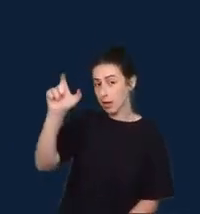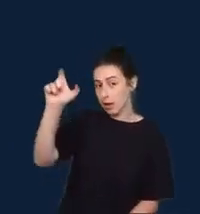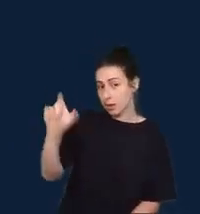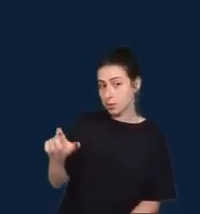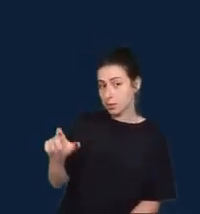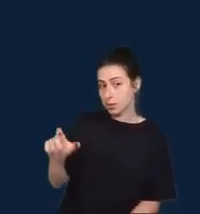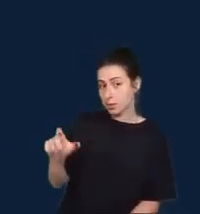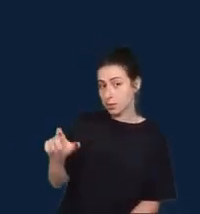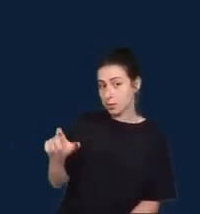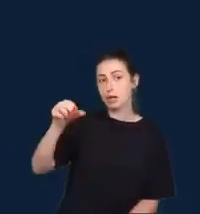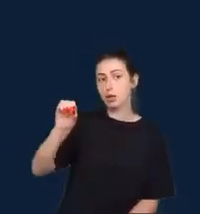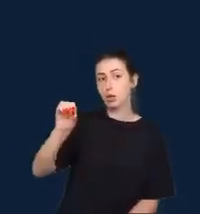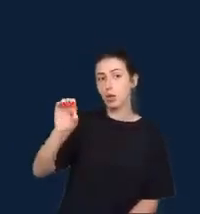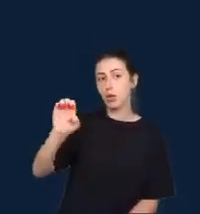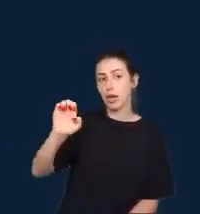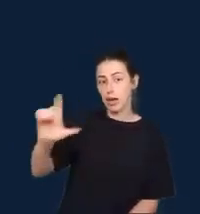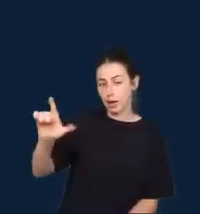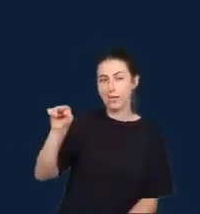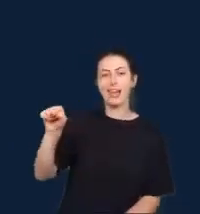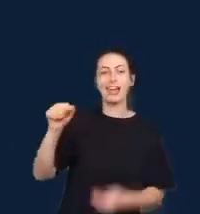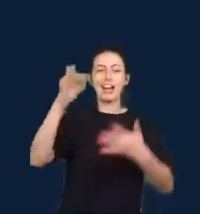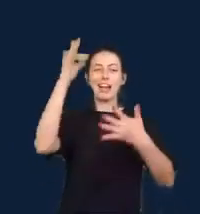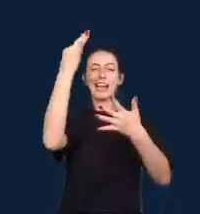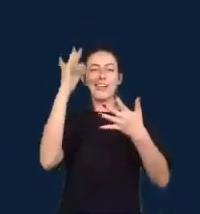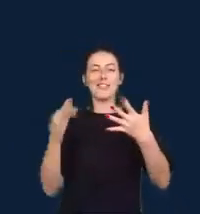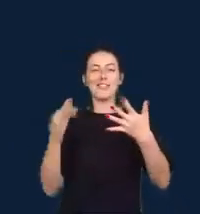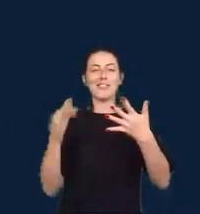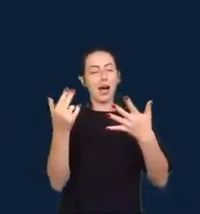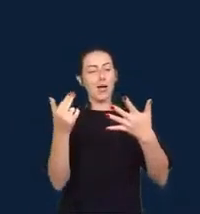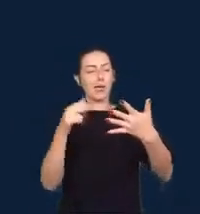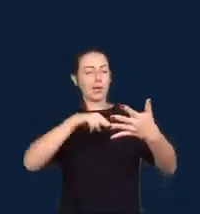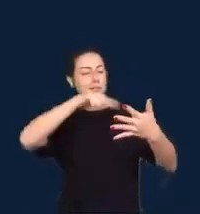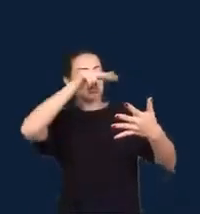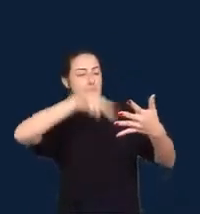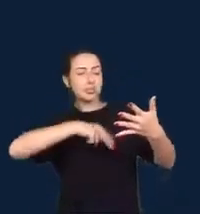data journalists as users and critics of data.